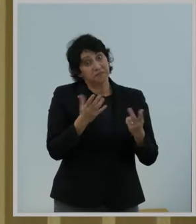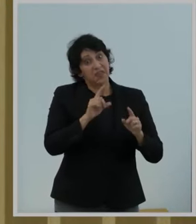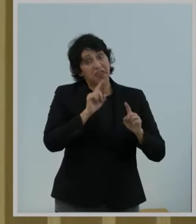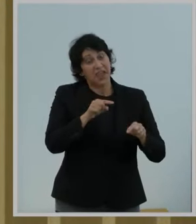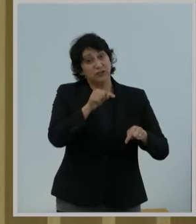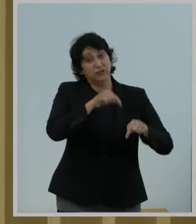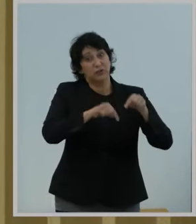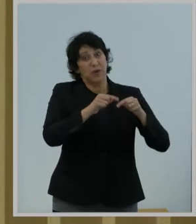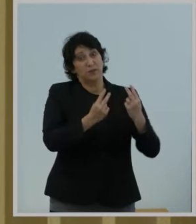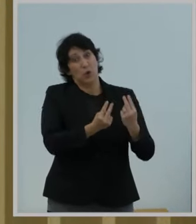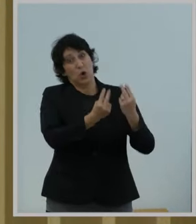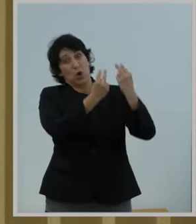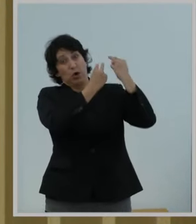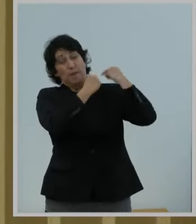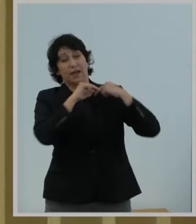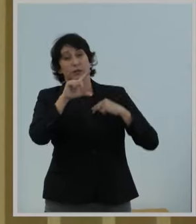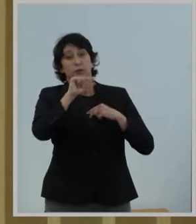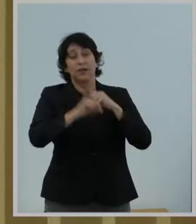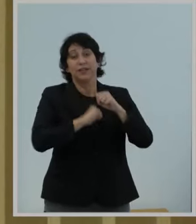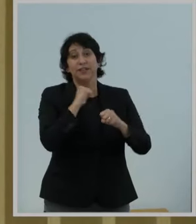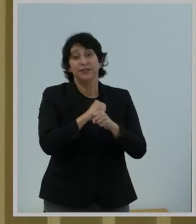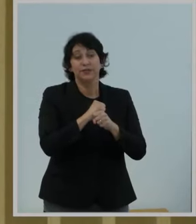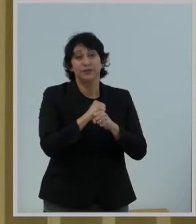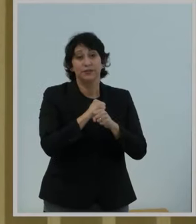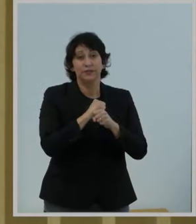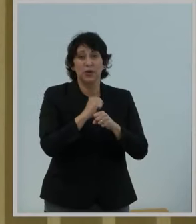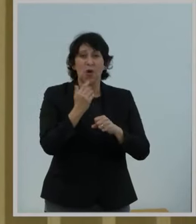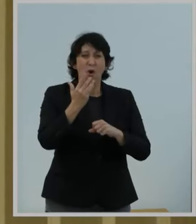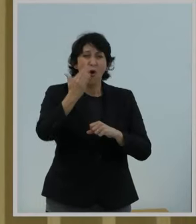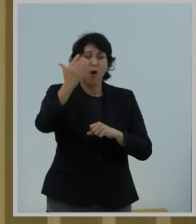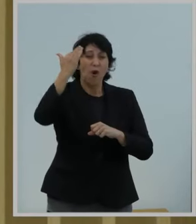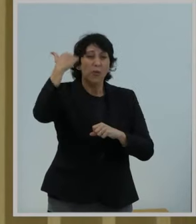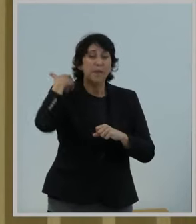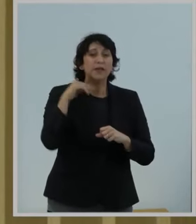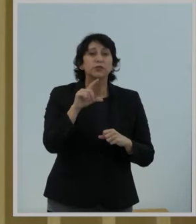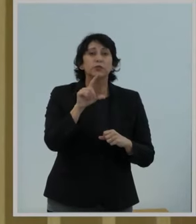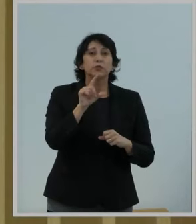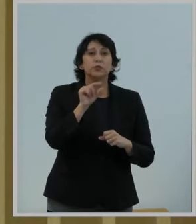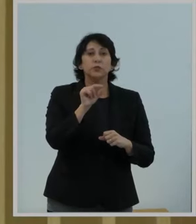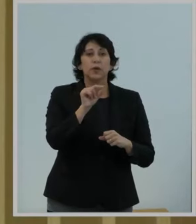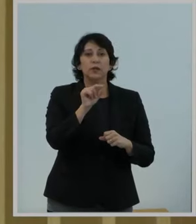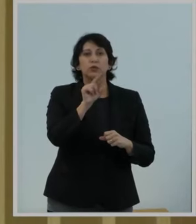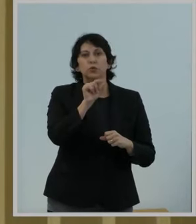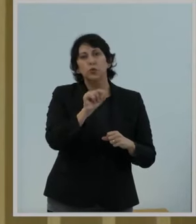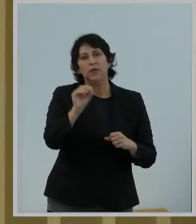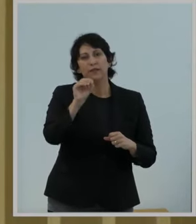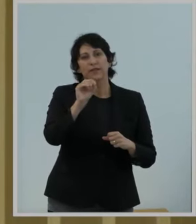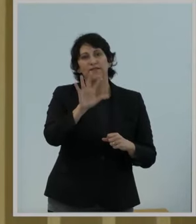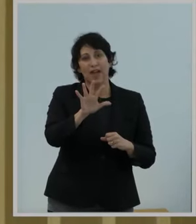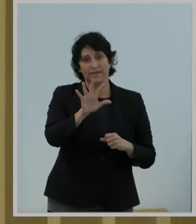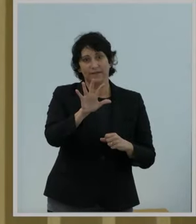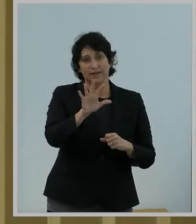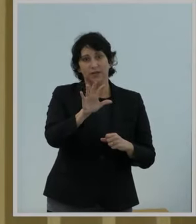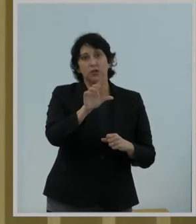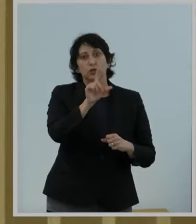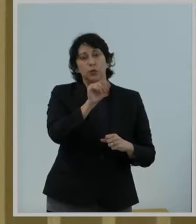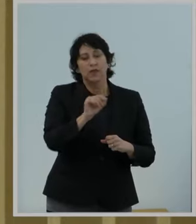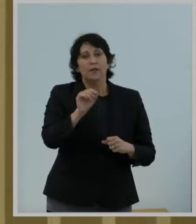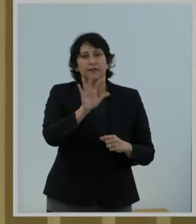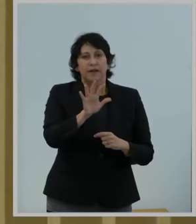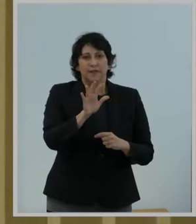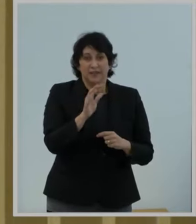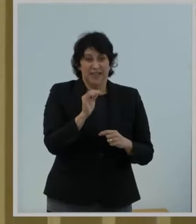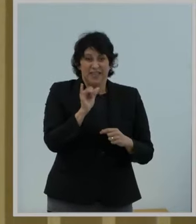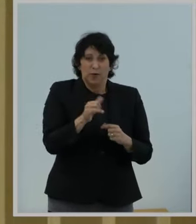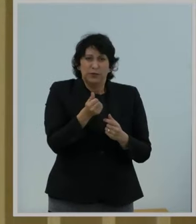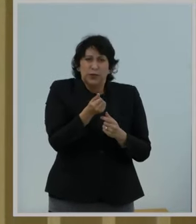almost 20 years, all the way back to 2005. Now, that's when a handful of then